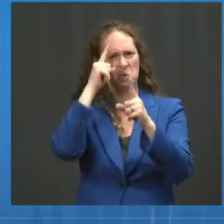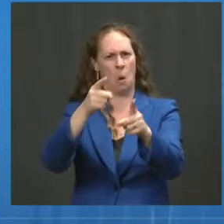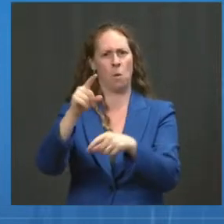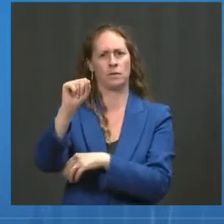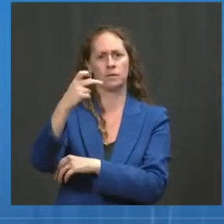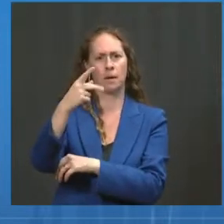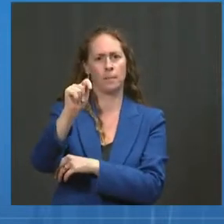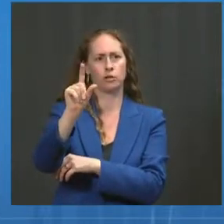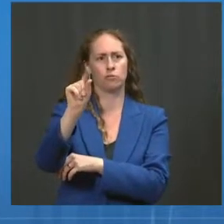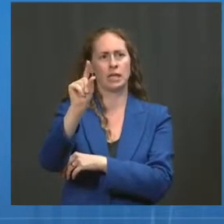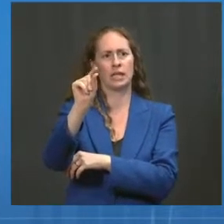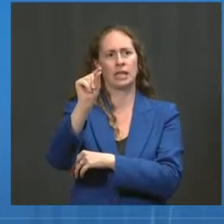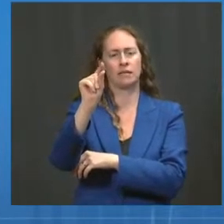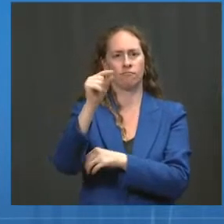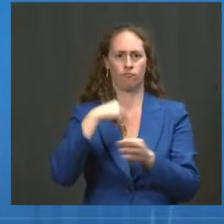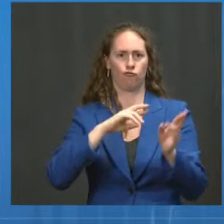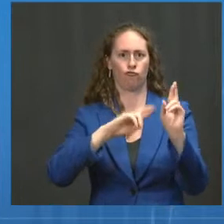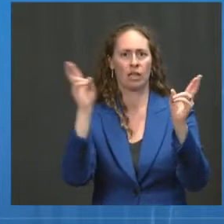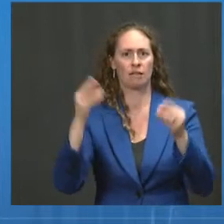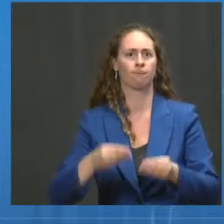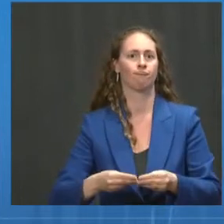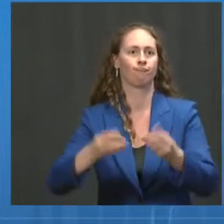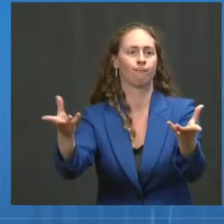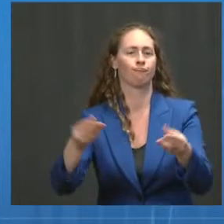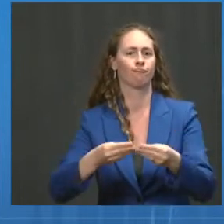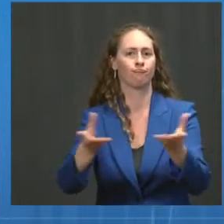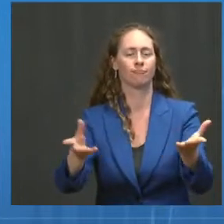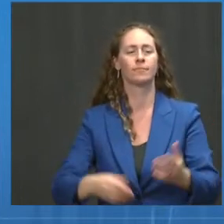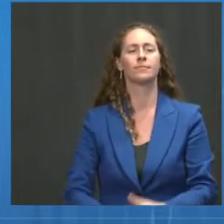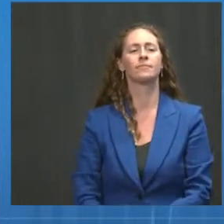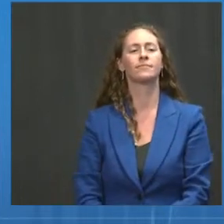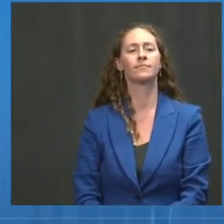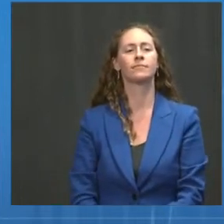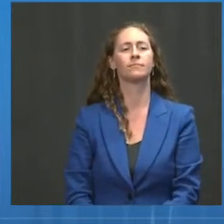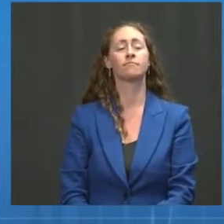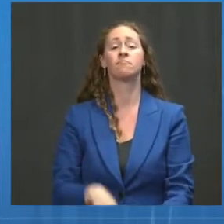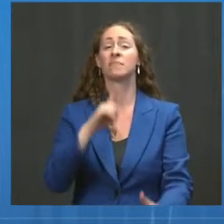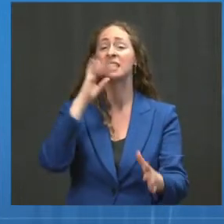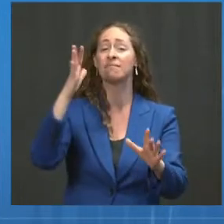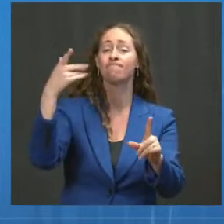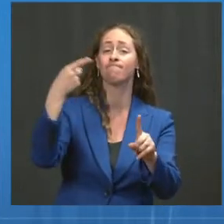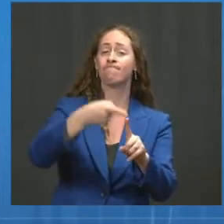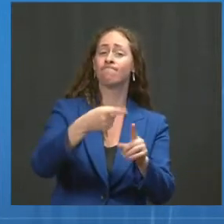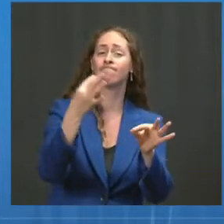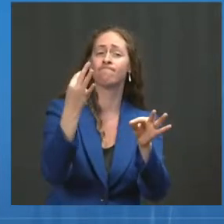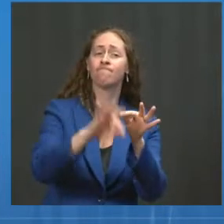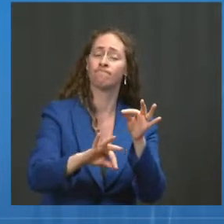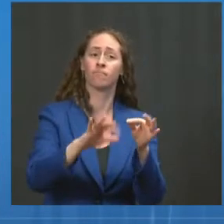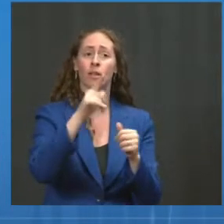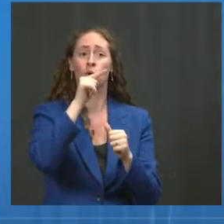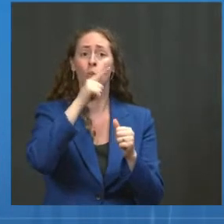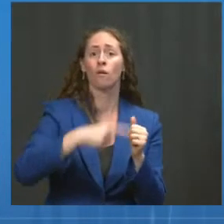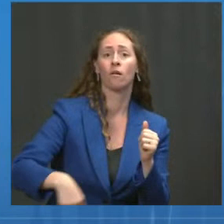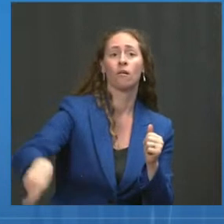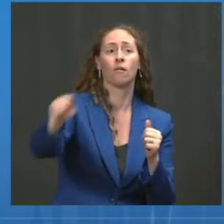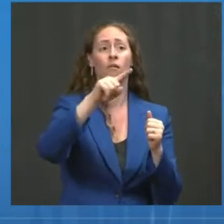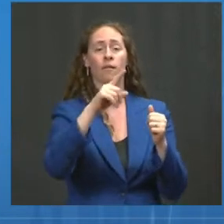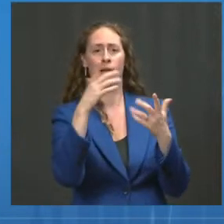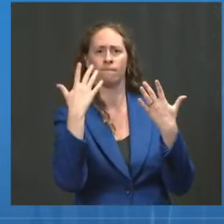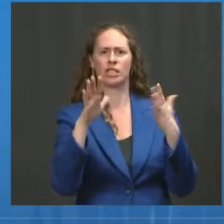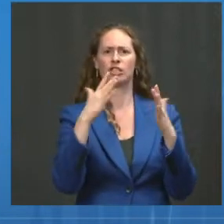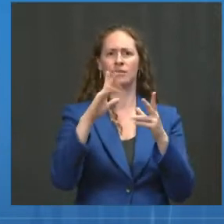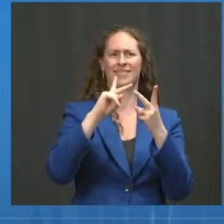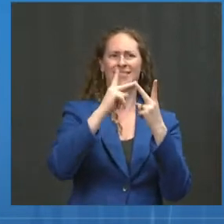The plan is for the rule to be simple. Get your booster shot eight months after you got your first,